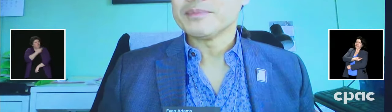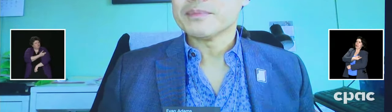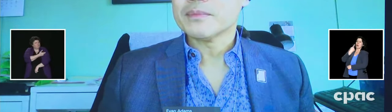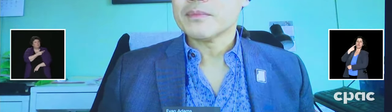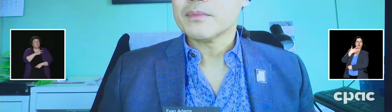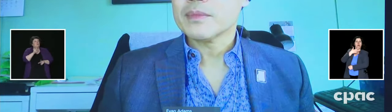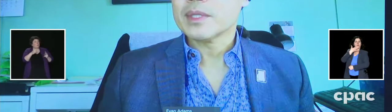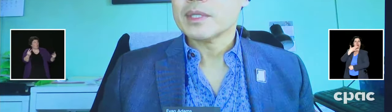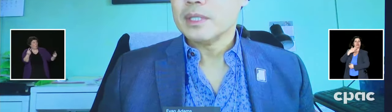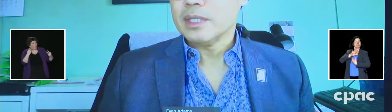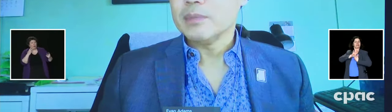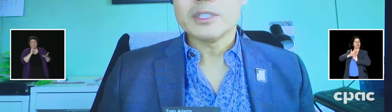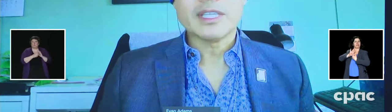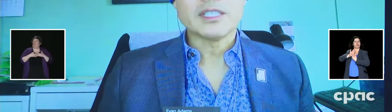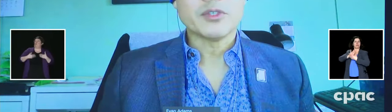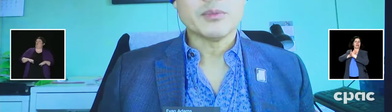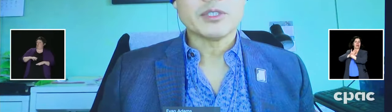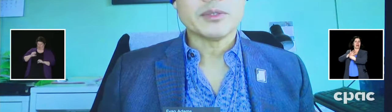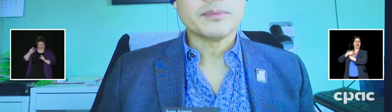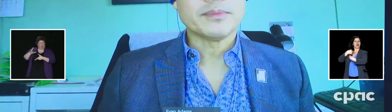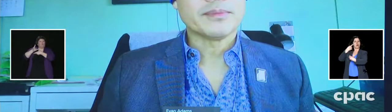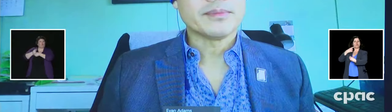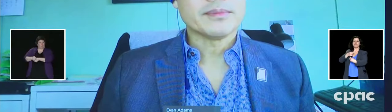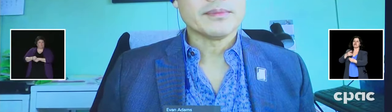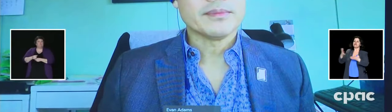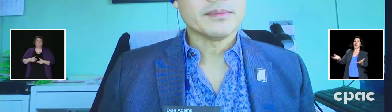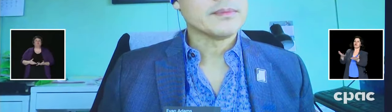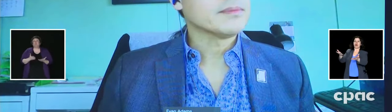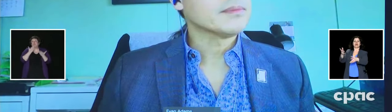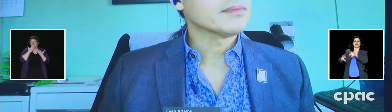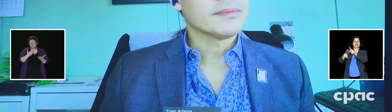their community. Thanks very much.